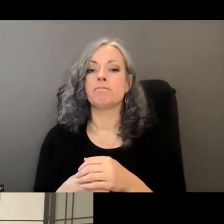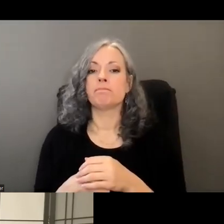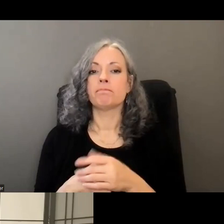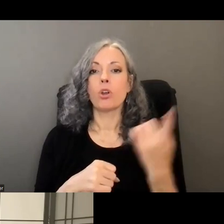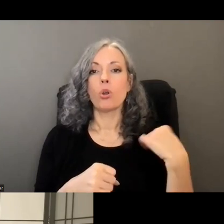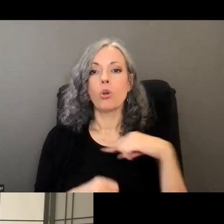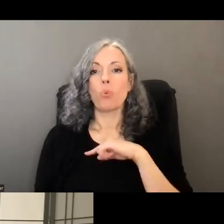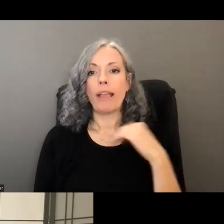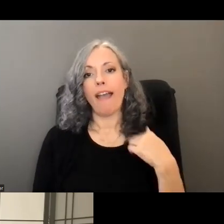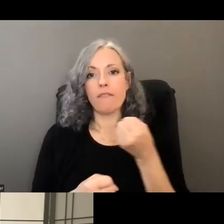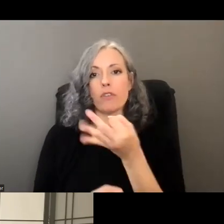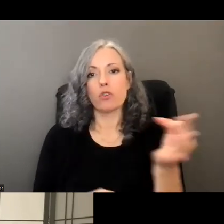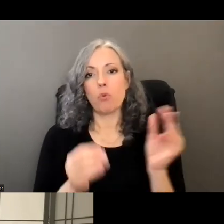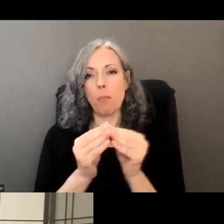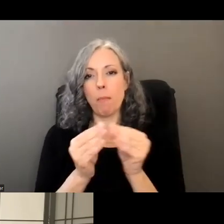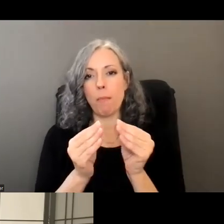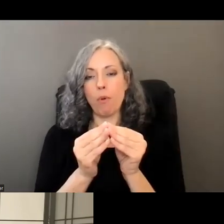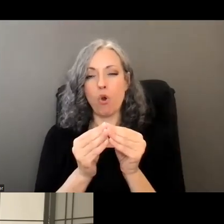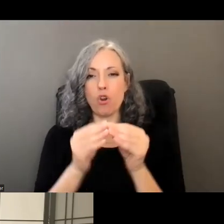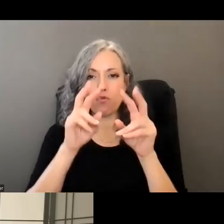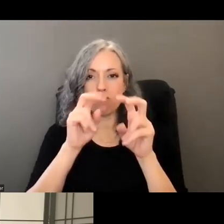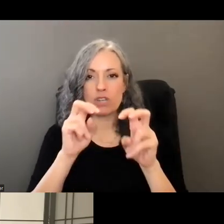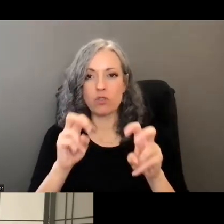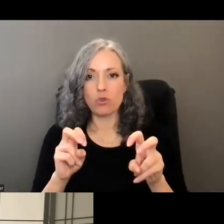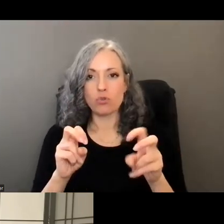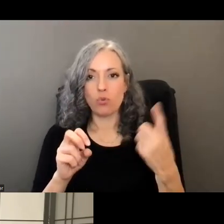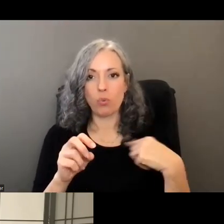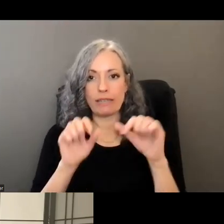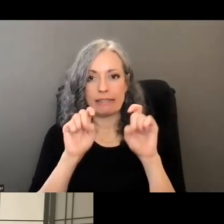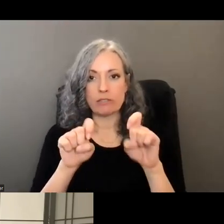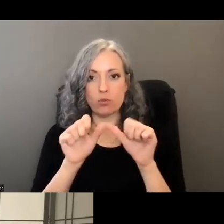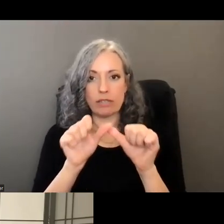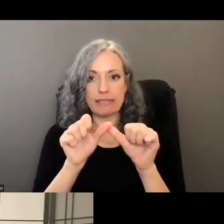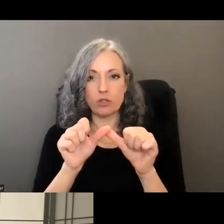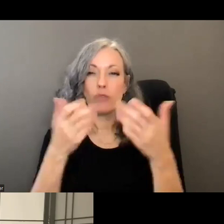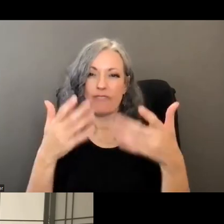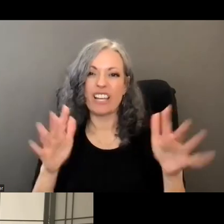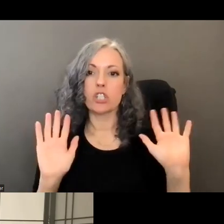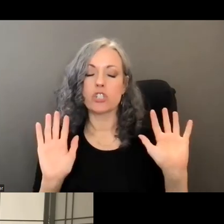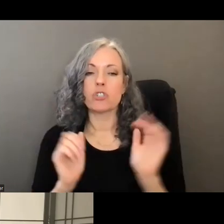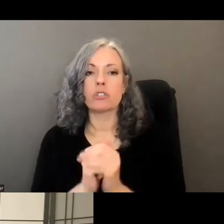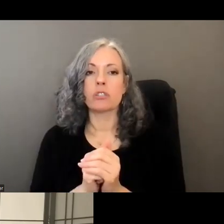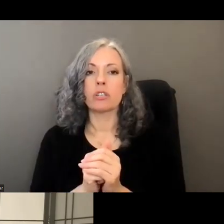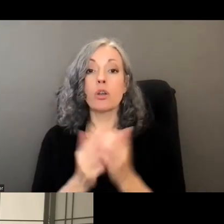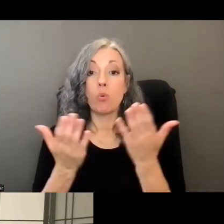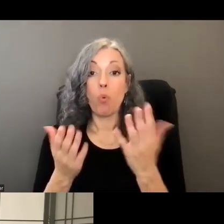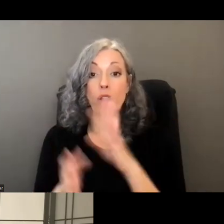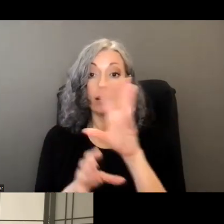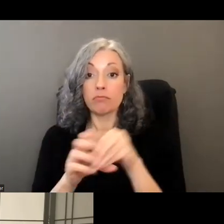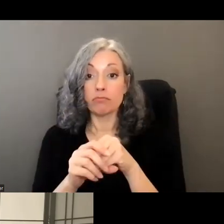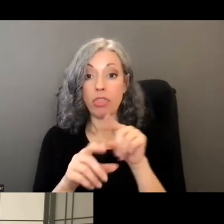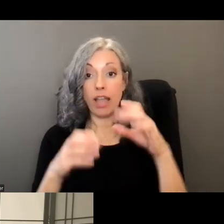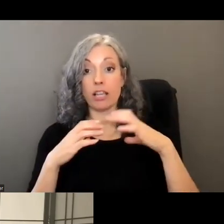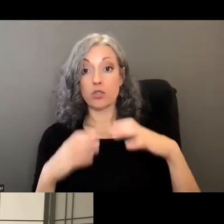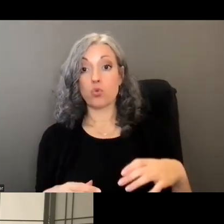have a few more pieces of research the promising practices to finish up we want to incorporate the consumer